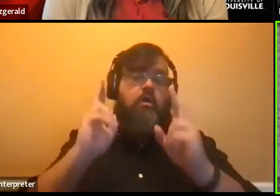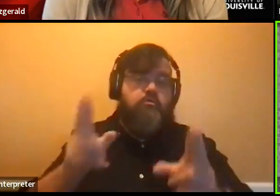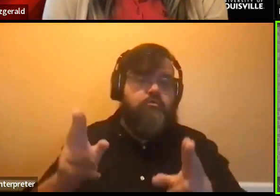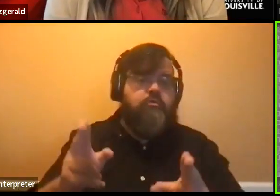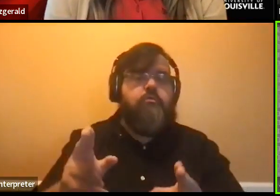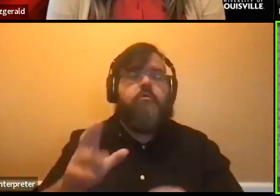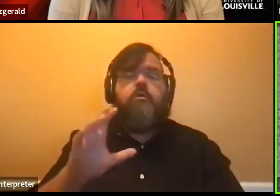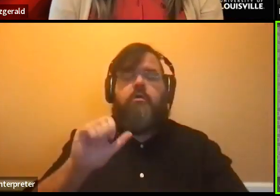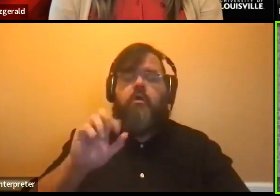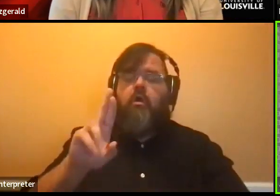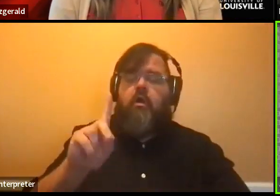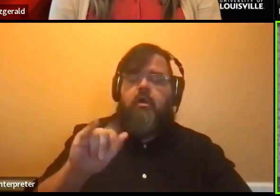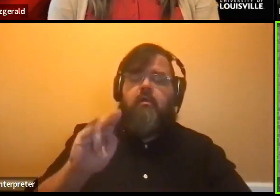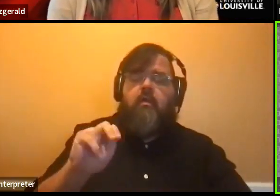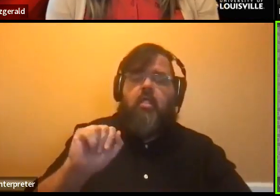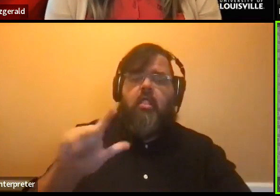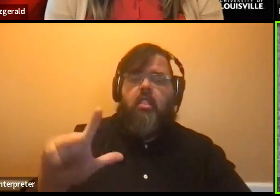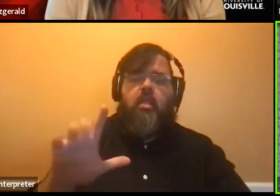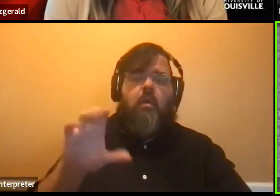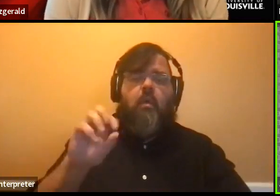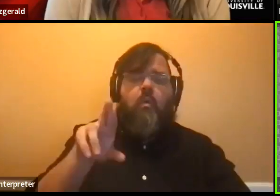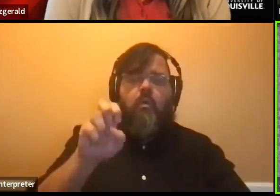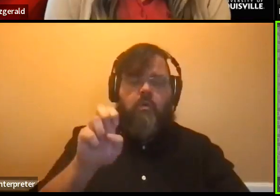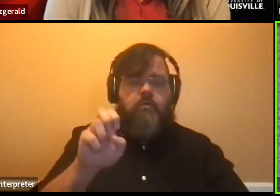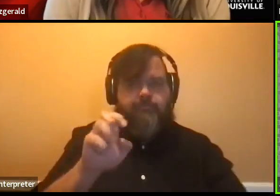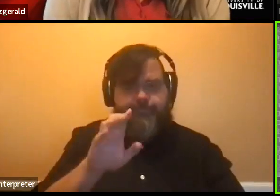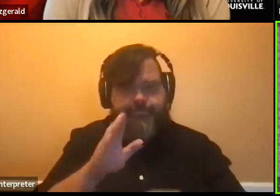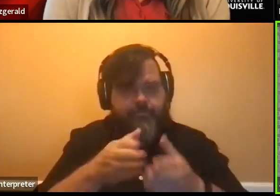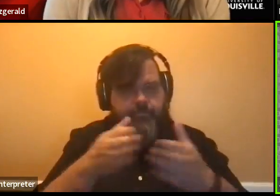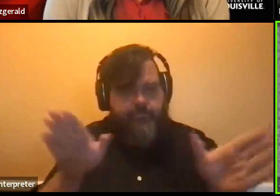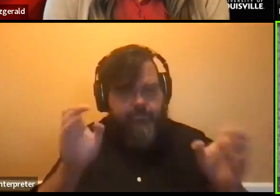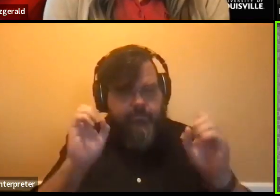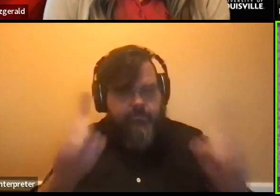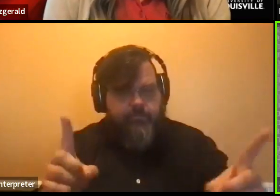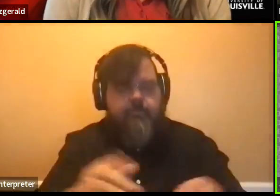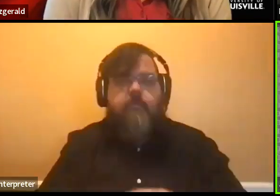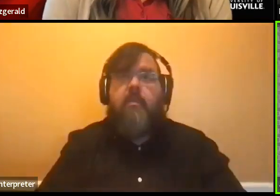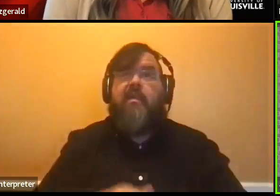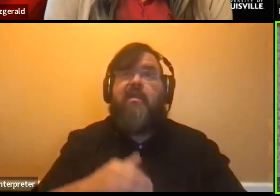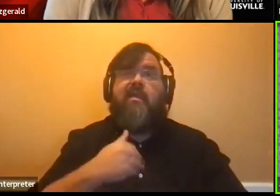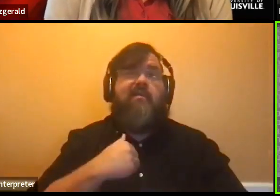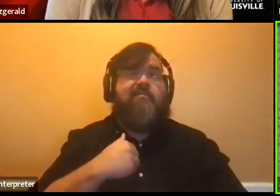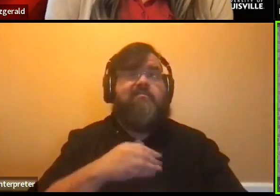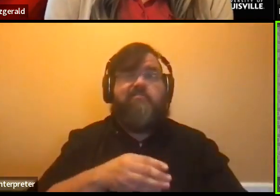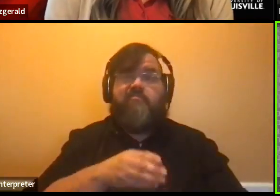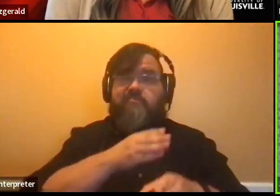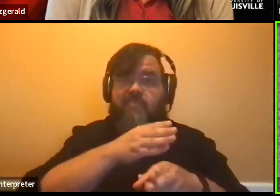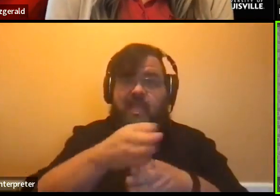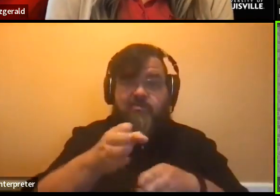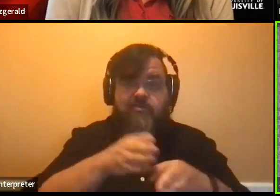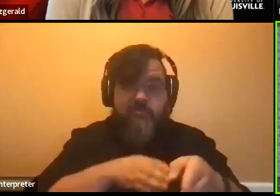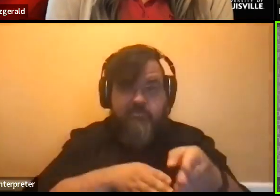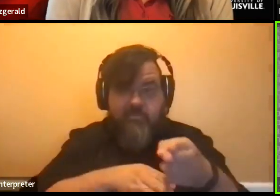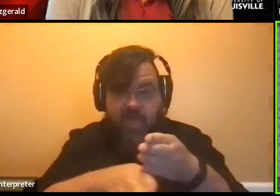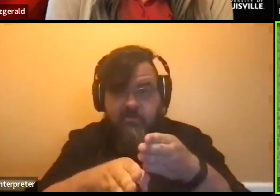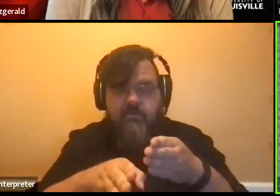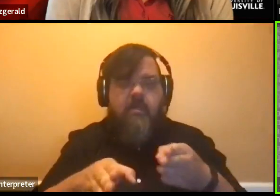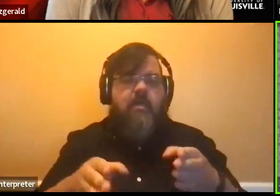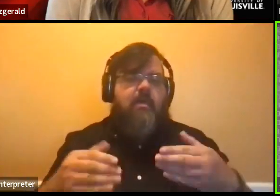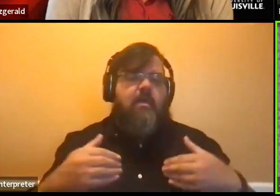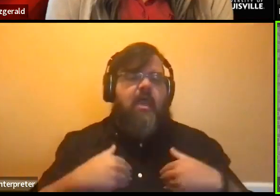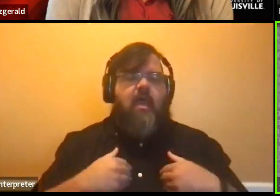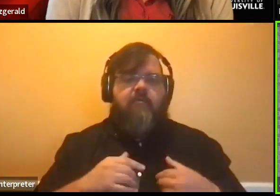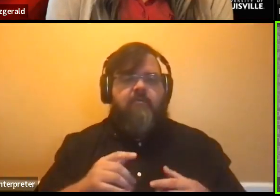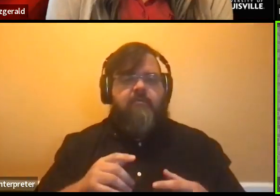Those are our general education courses. We have courses in particular majors and minors, and we have interdisciplinary honors seminars,